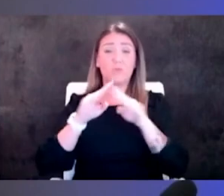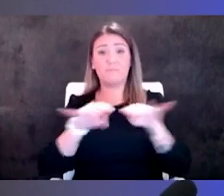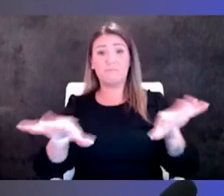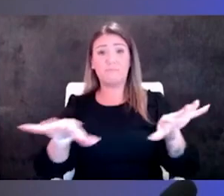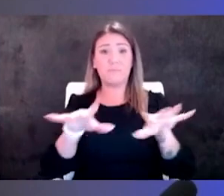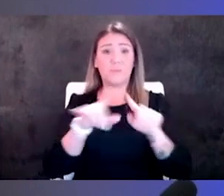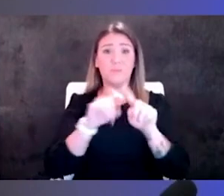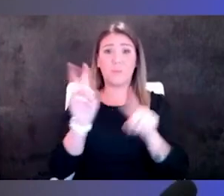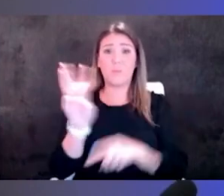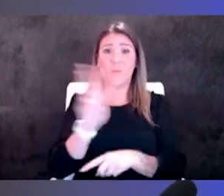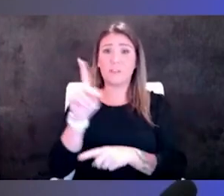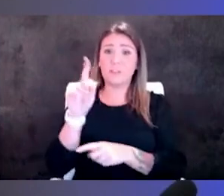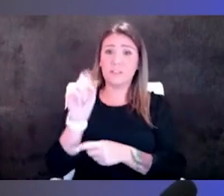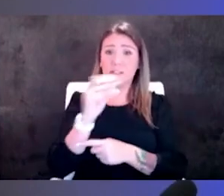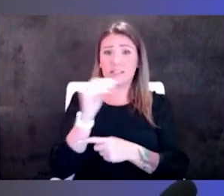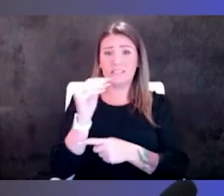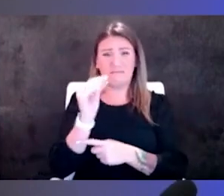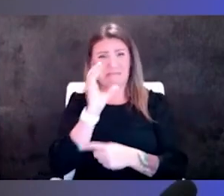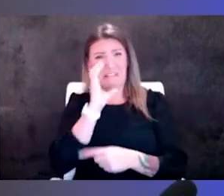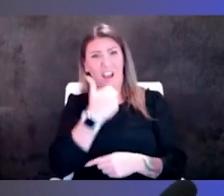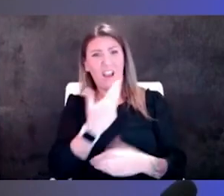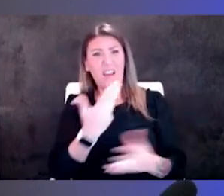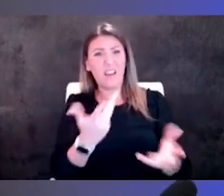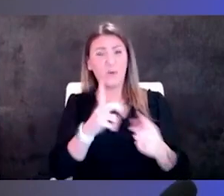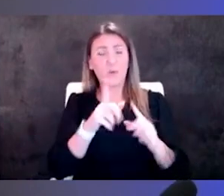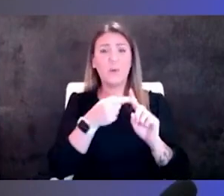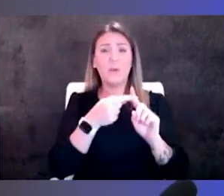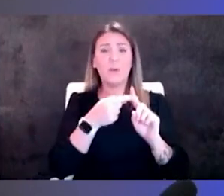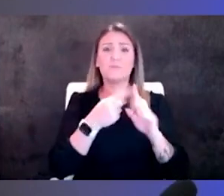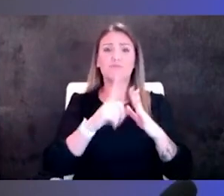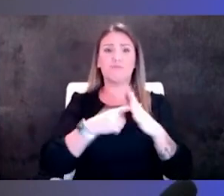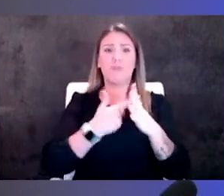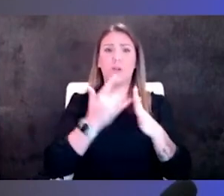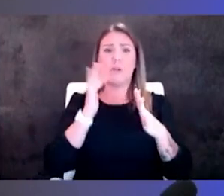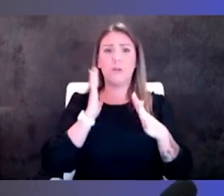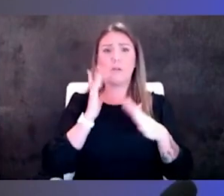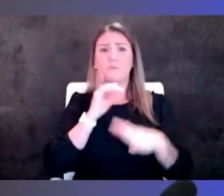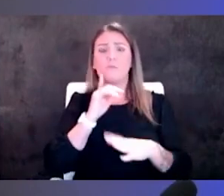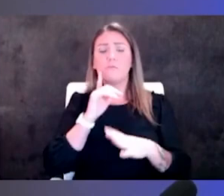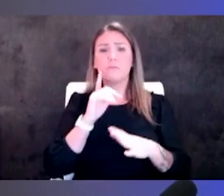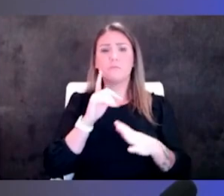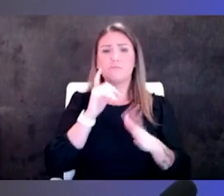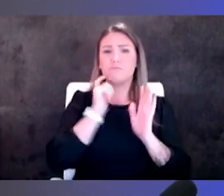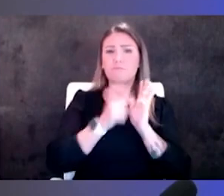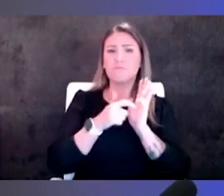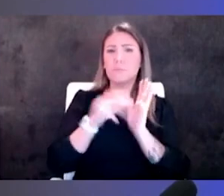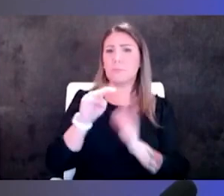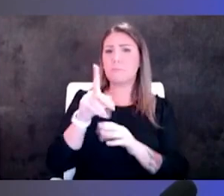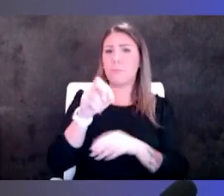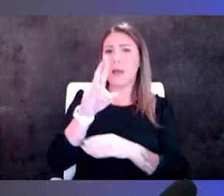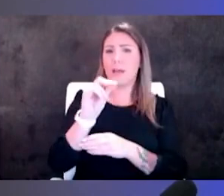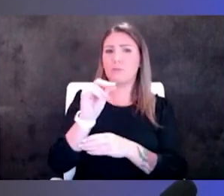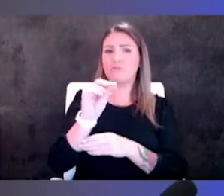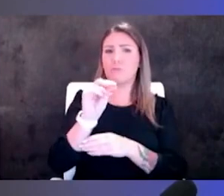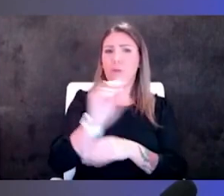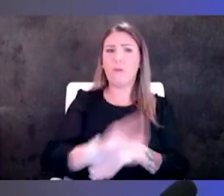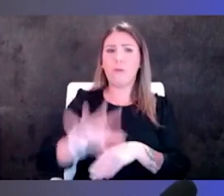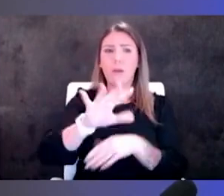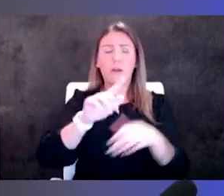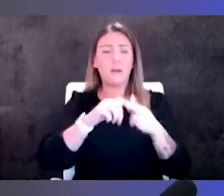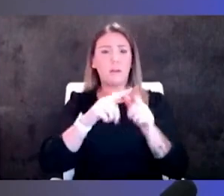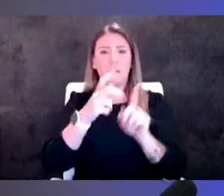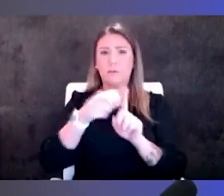Kansas and it's kind of odd you know when it first started we kind of saw it in the metropolitan areas and moved out to rural and and with this